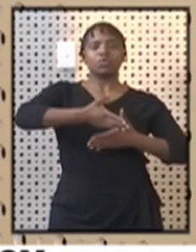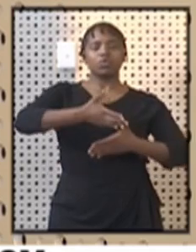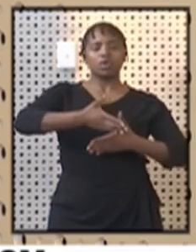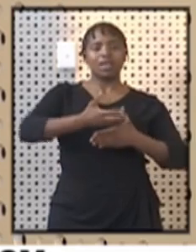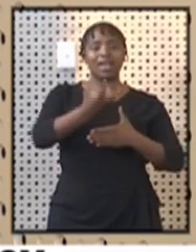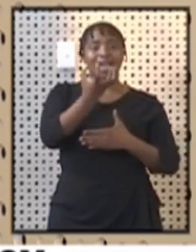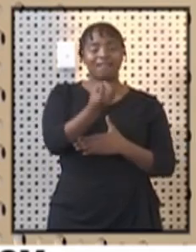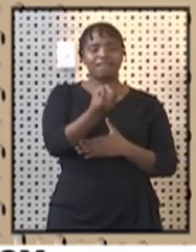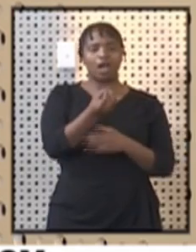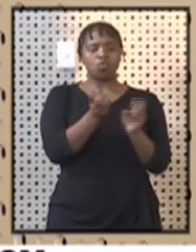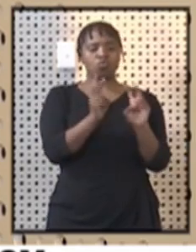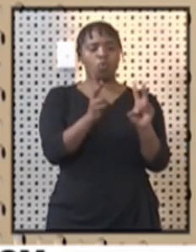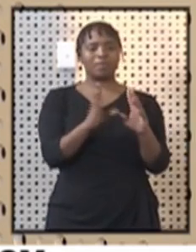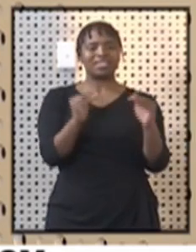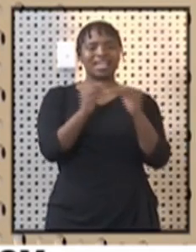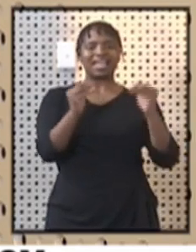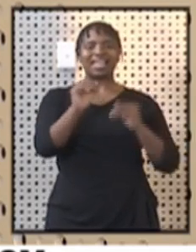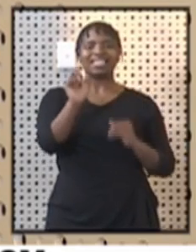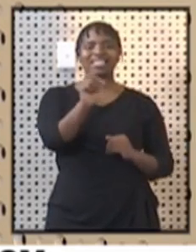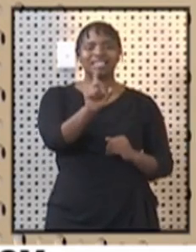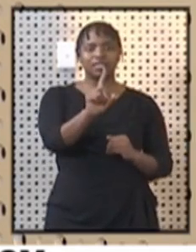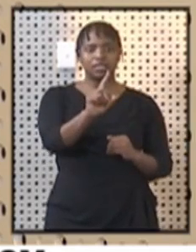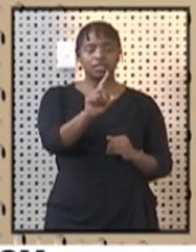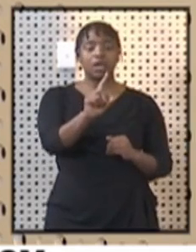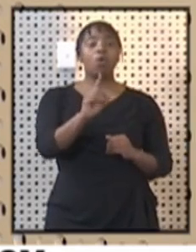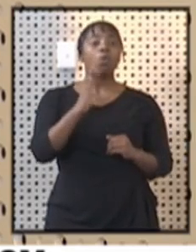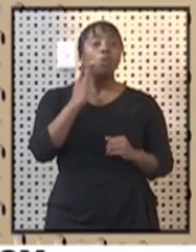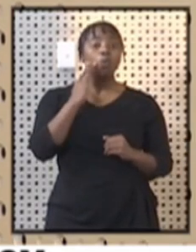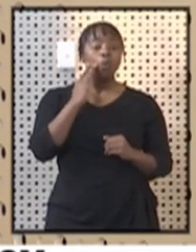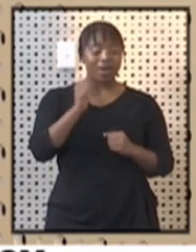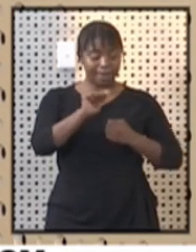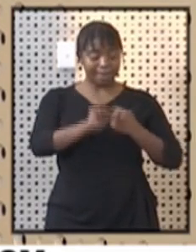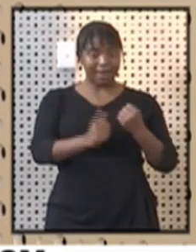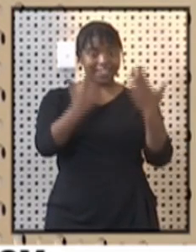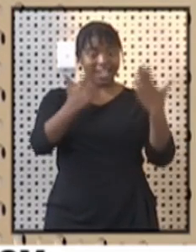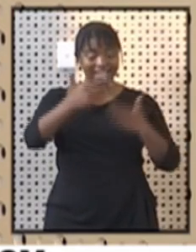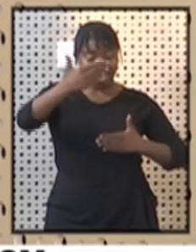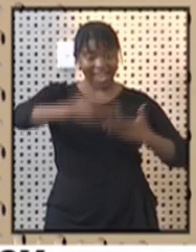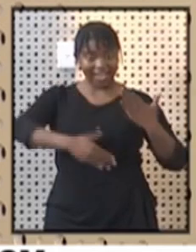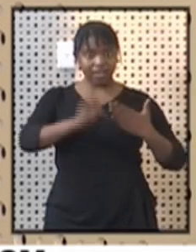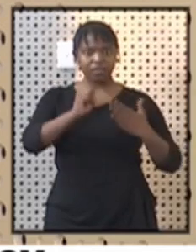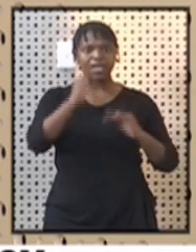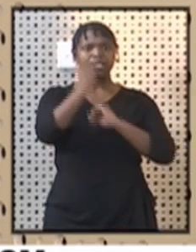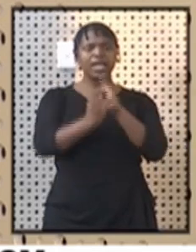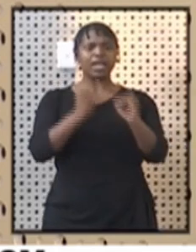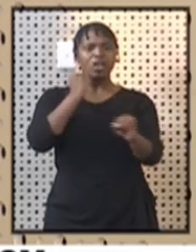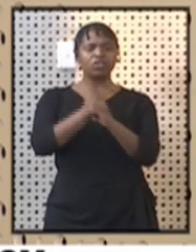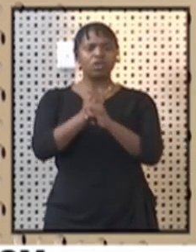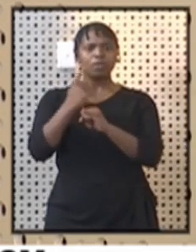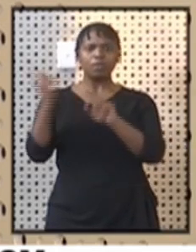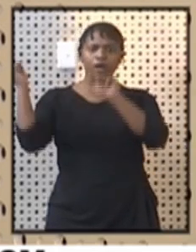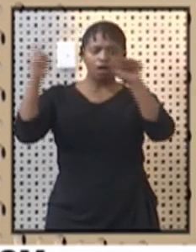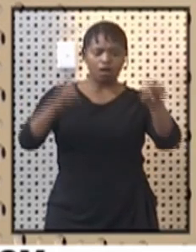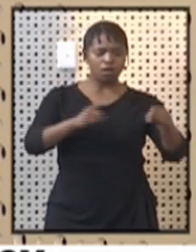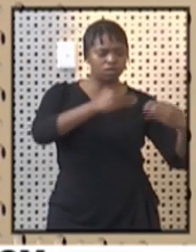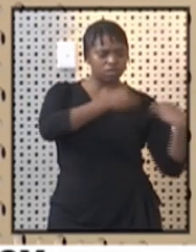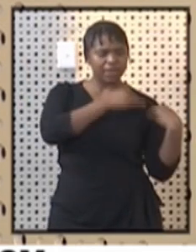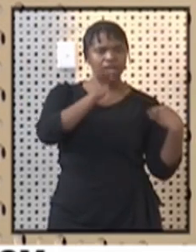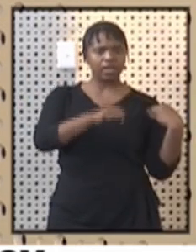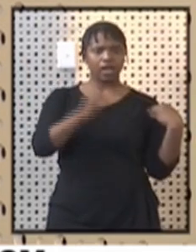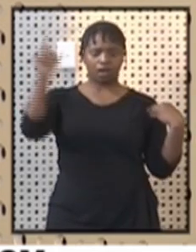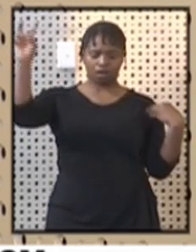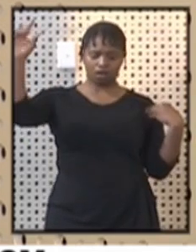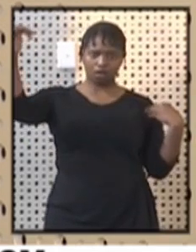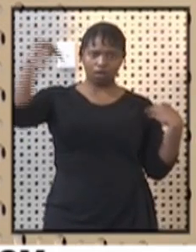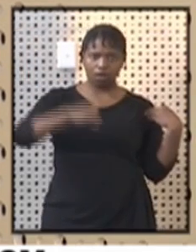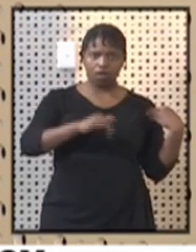norms and standards published by end of August for the sector for international markets to feel safe that they can visit South Africa